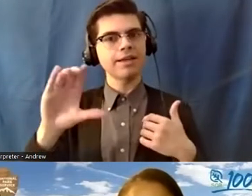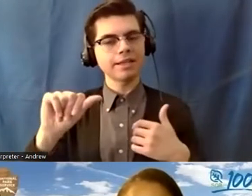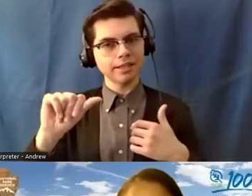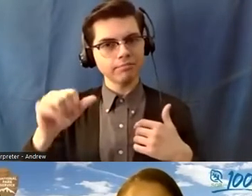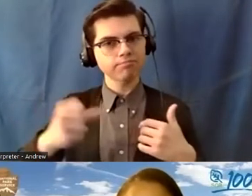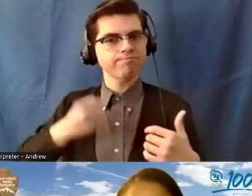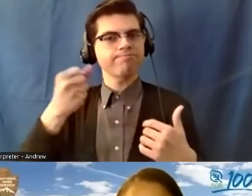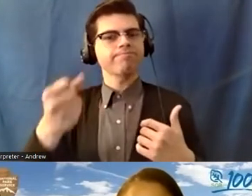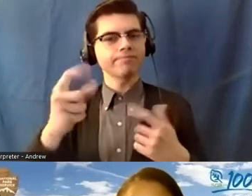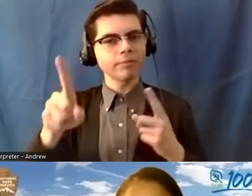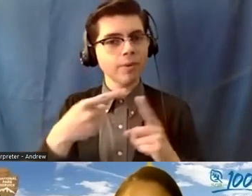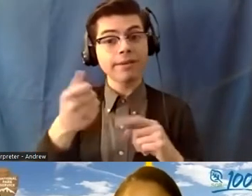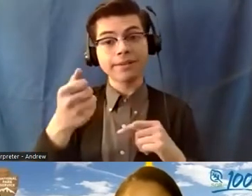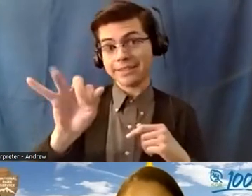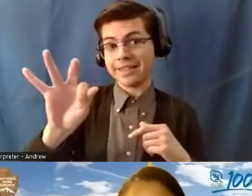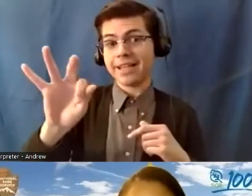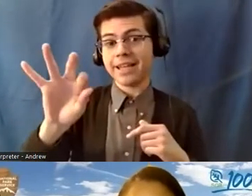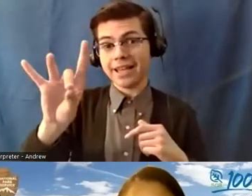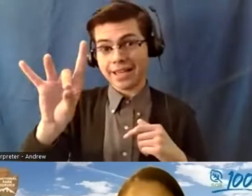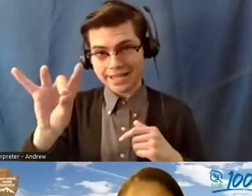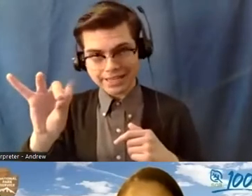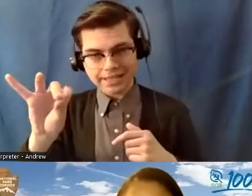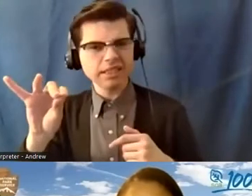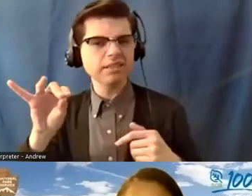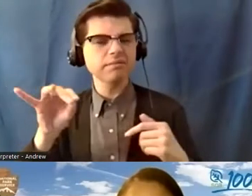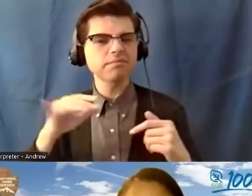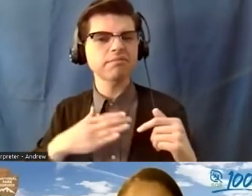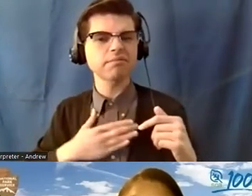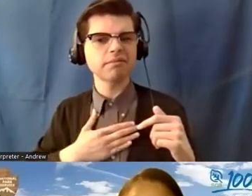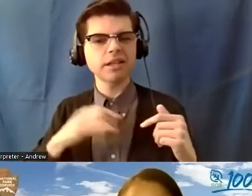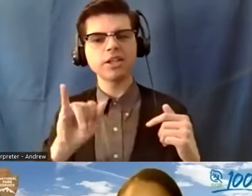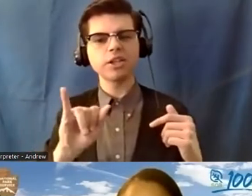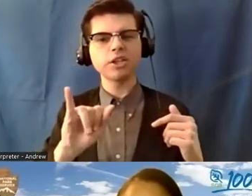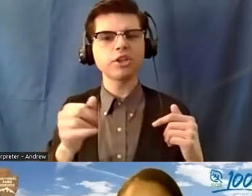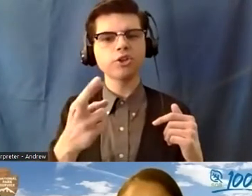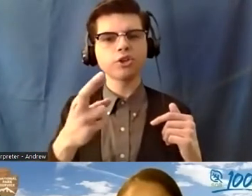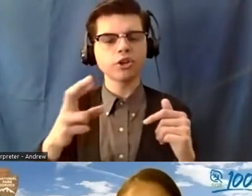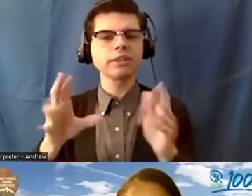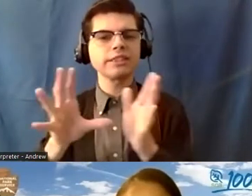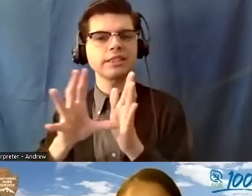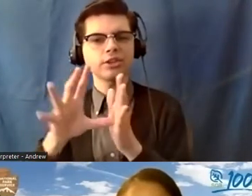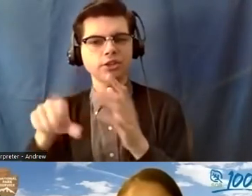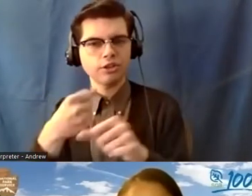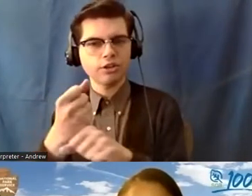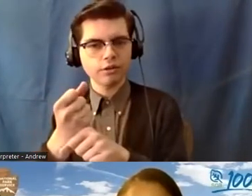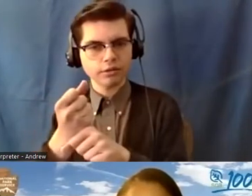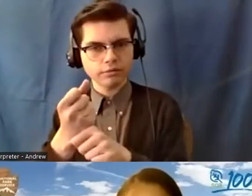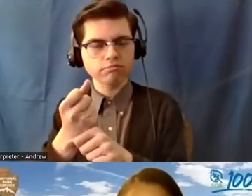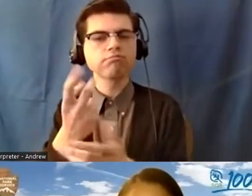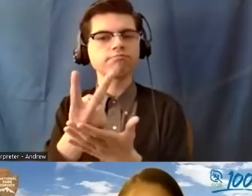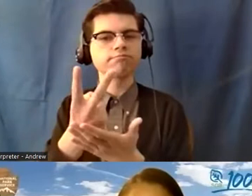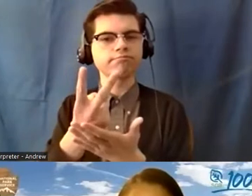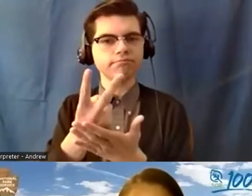1980, and this was between my junior and senior years of undergraduate school. I saw the